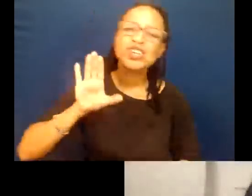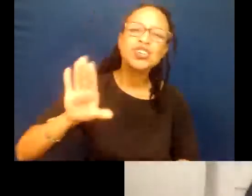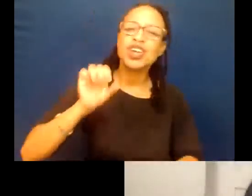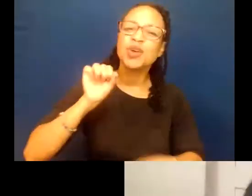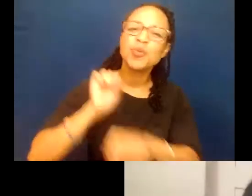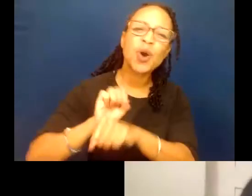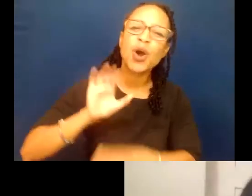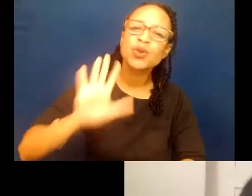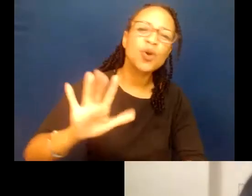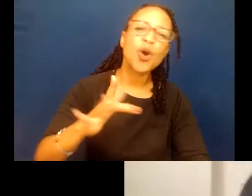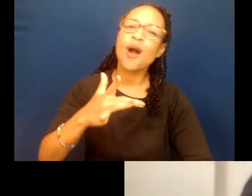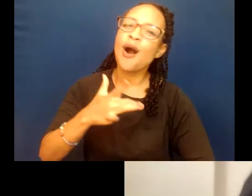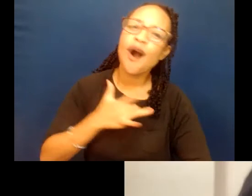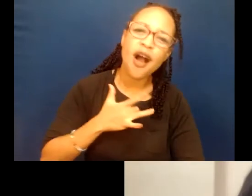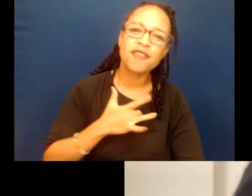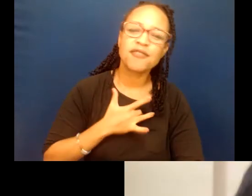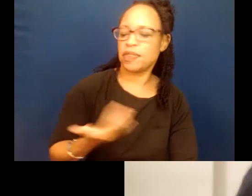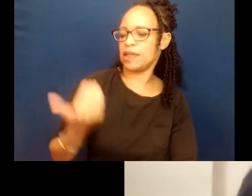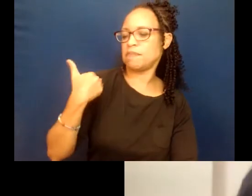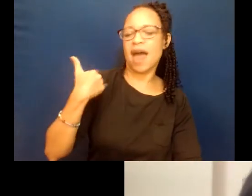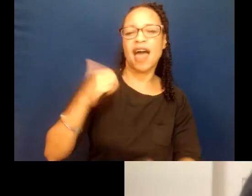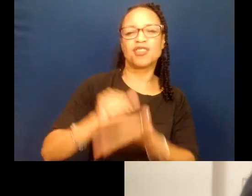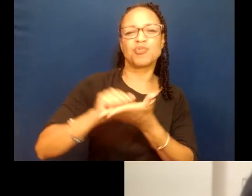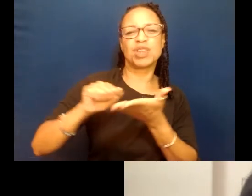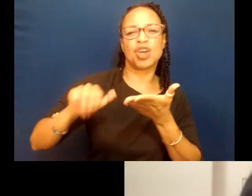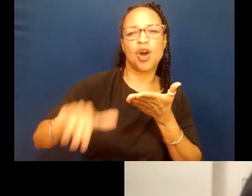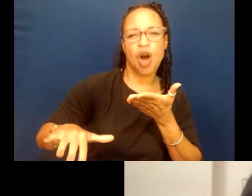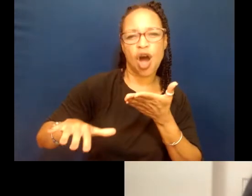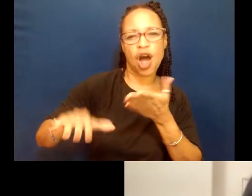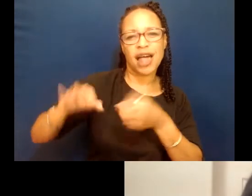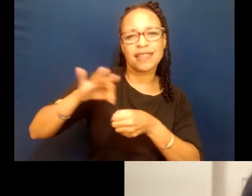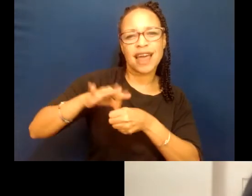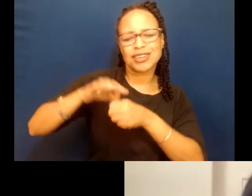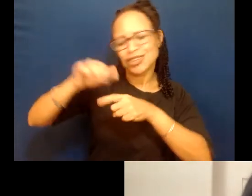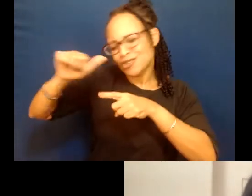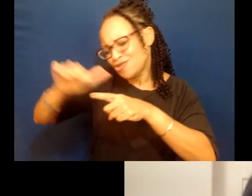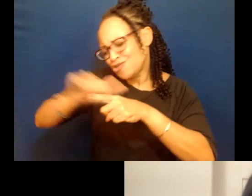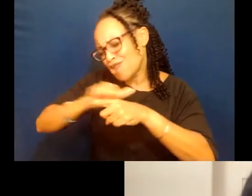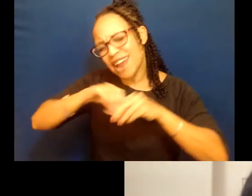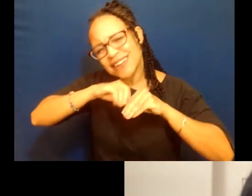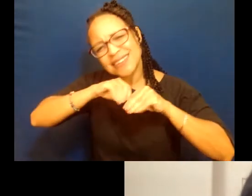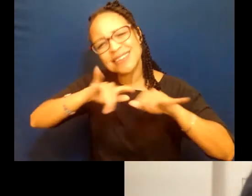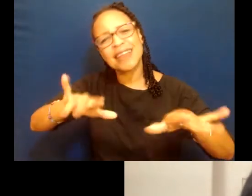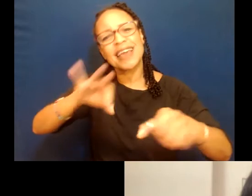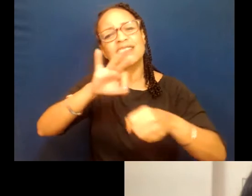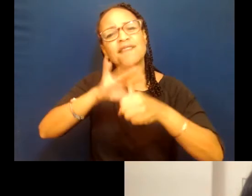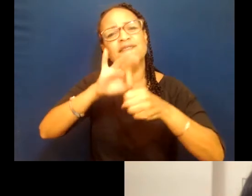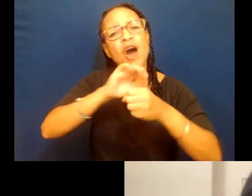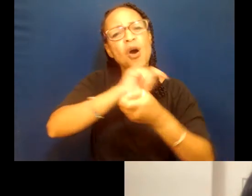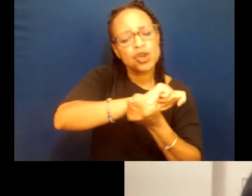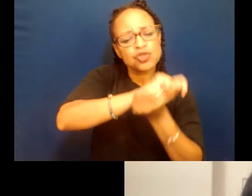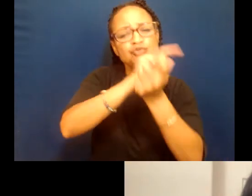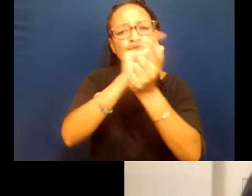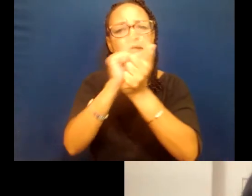this last past recall election. Training and getting out the vote and helping us translate materials